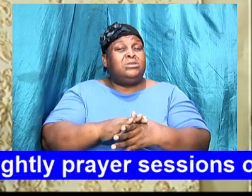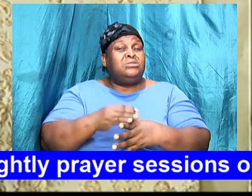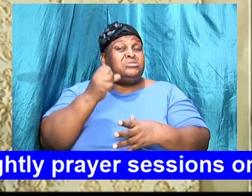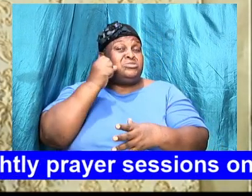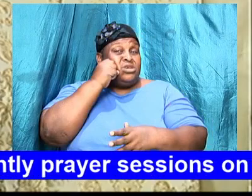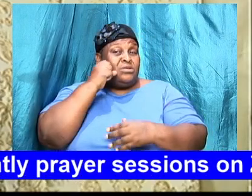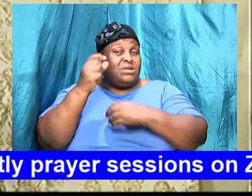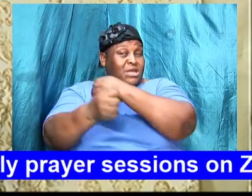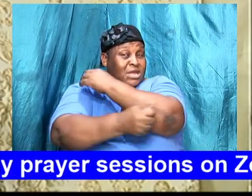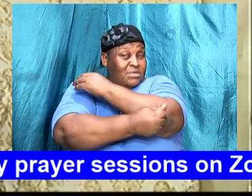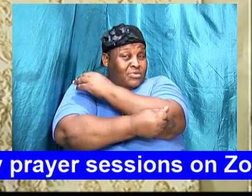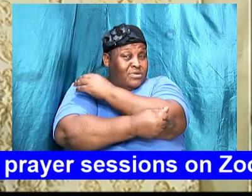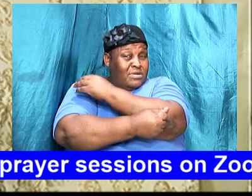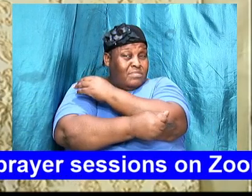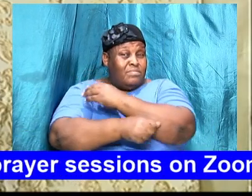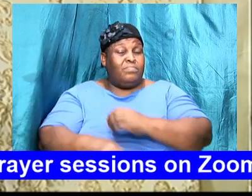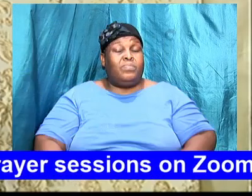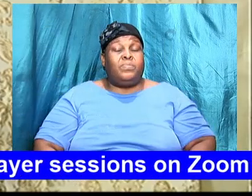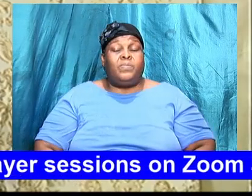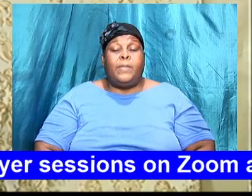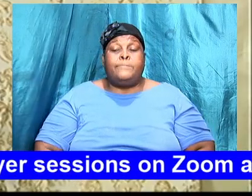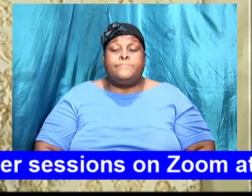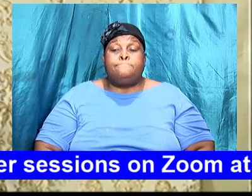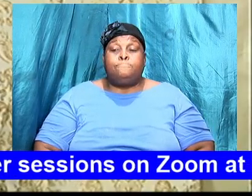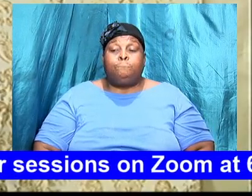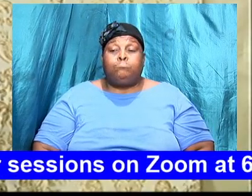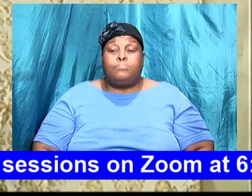So swearing now taking place